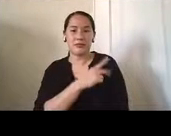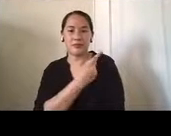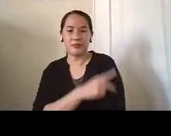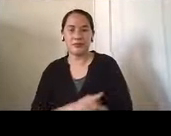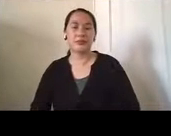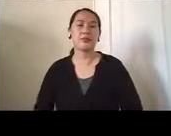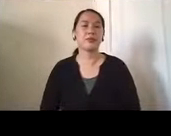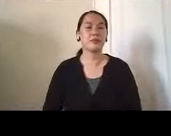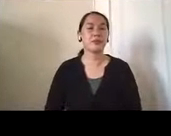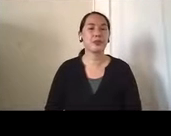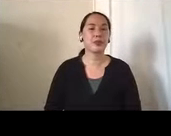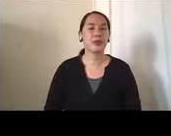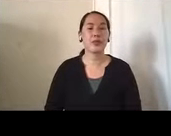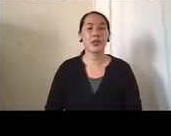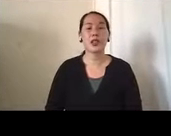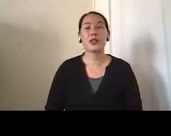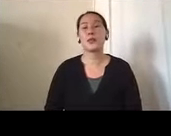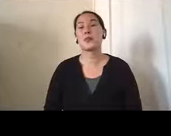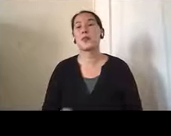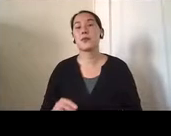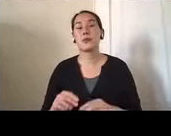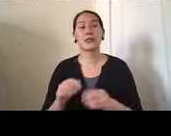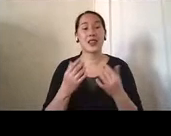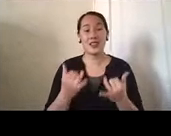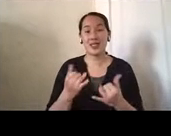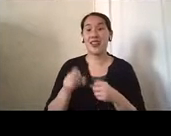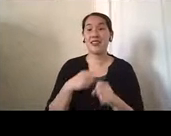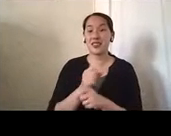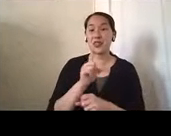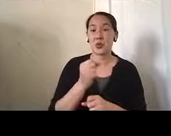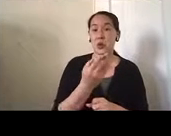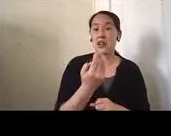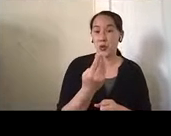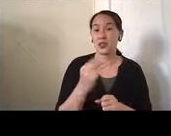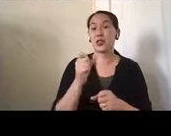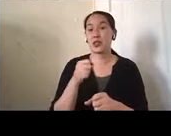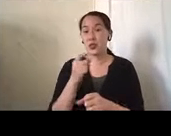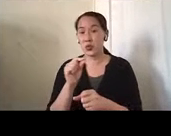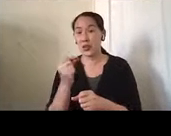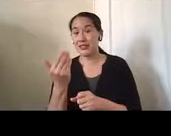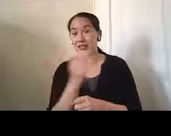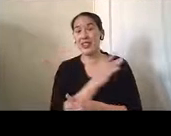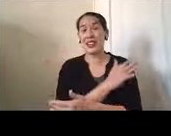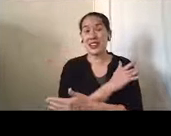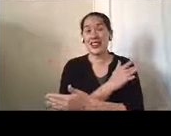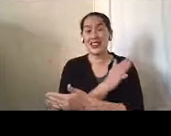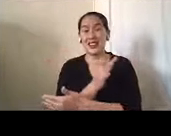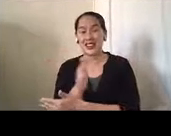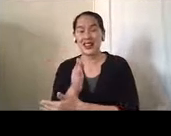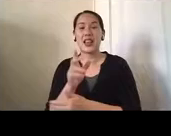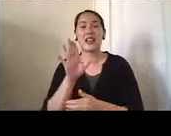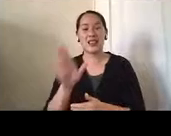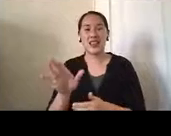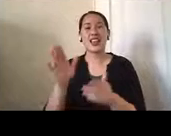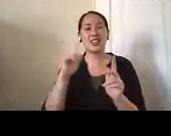So as we go through 2014 and 2015, our patient continued to decline in his personal care